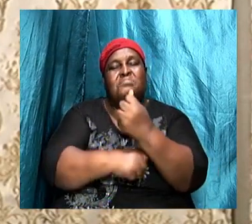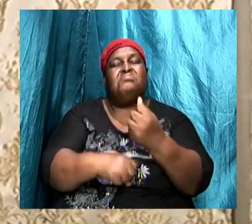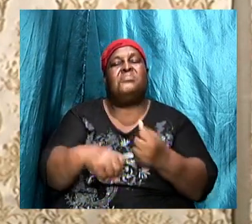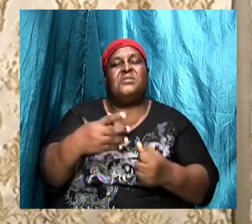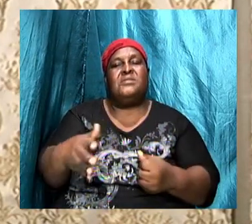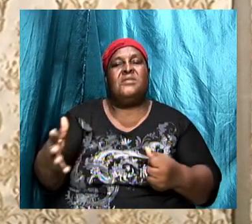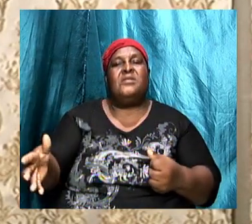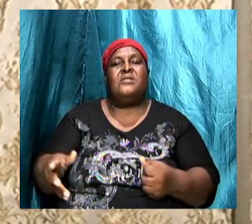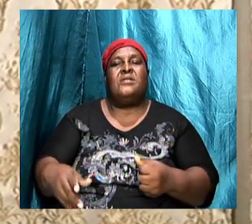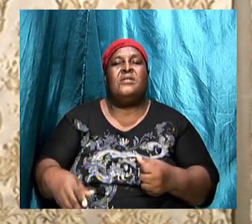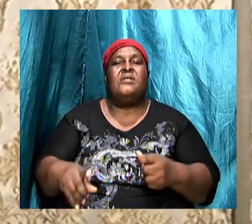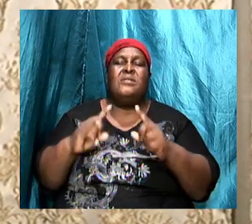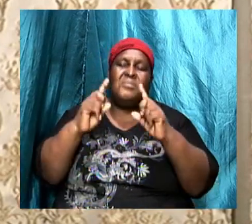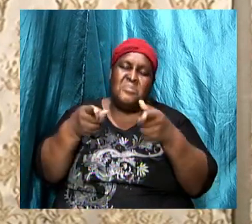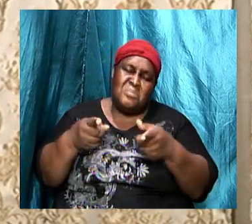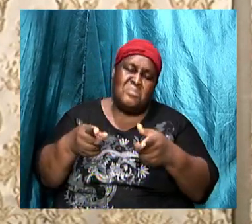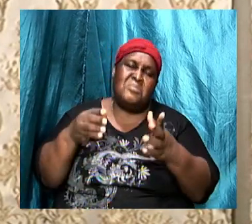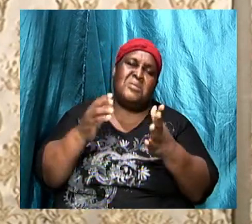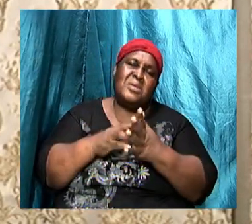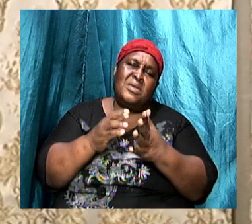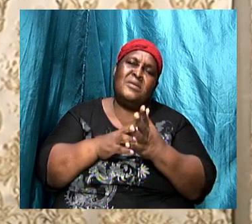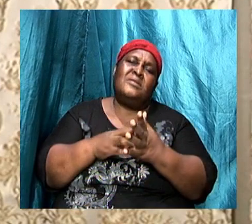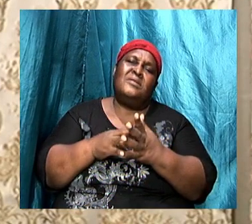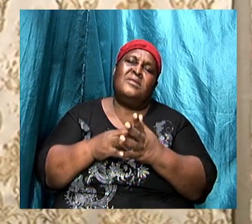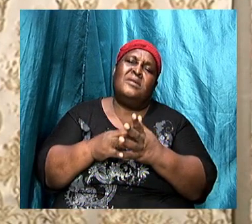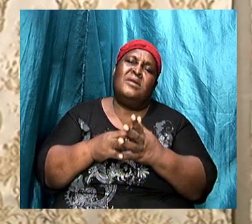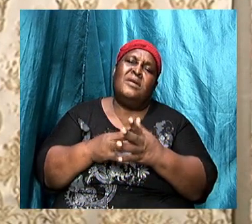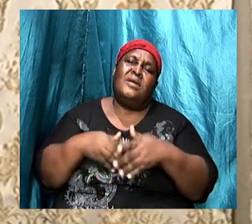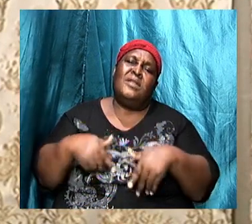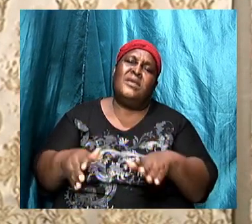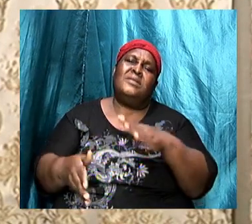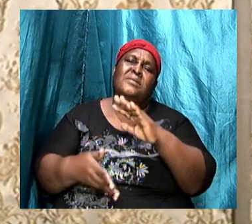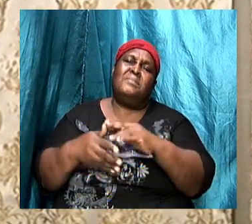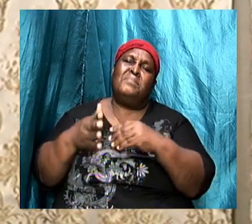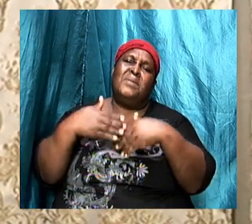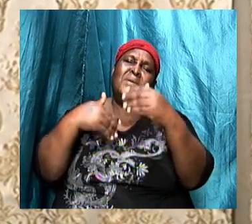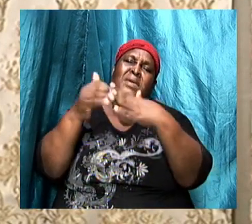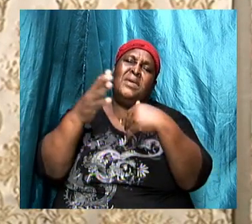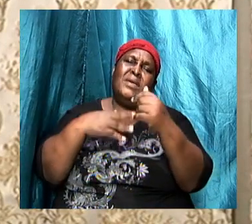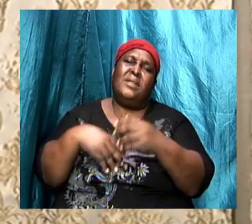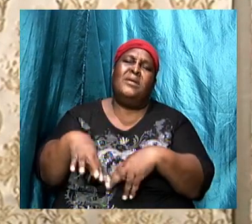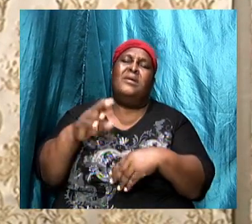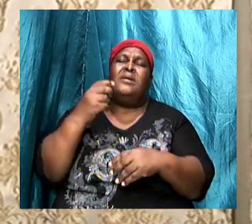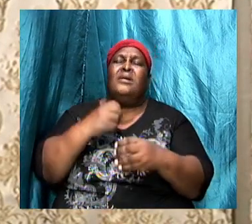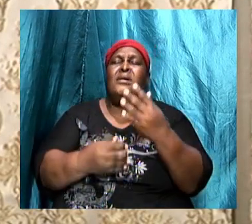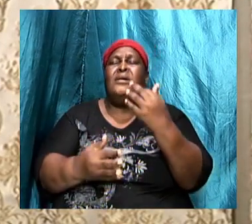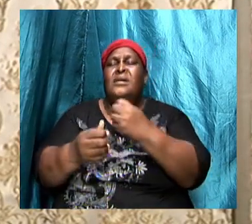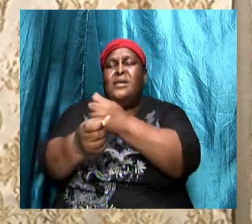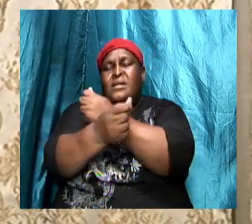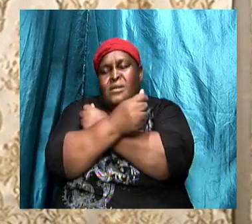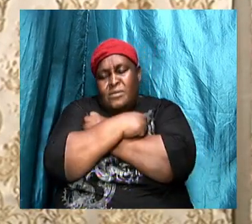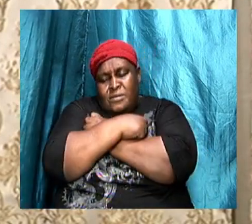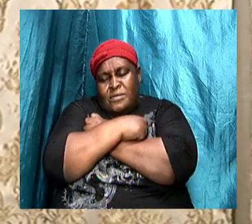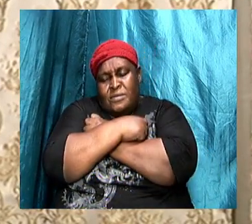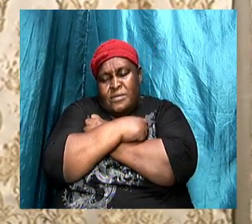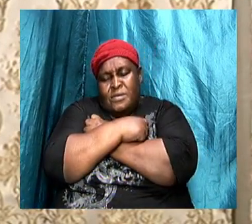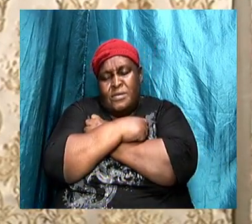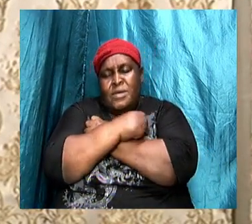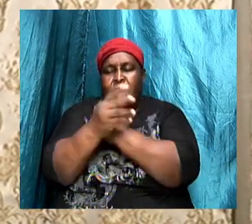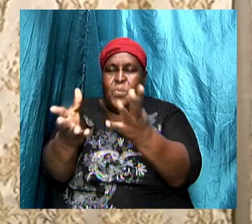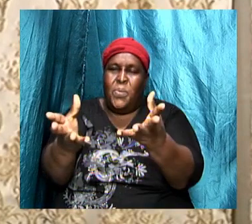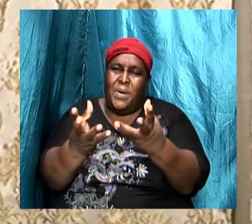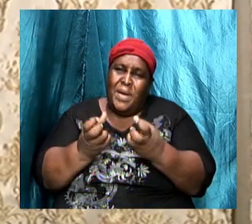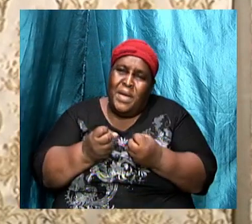get back to basics and let's build up that red heart burning love and desire